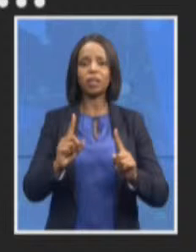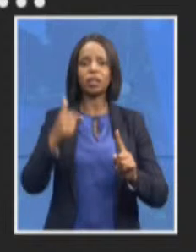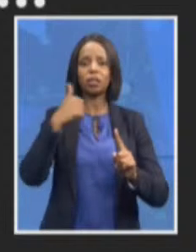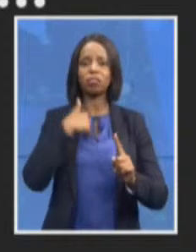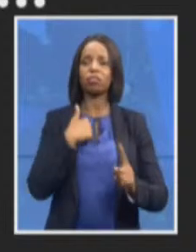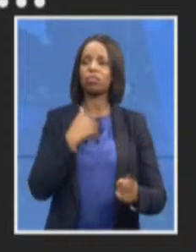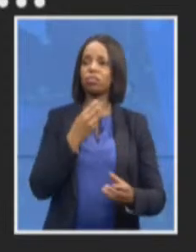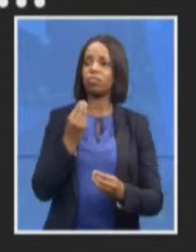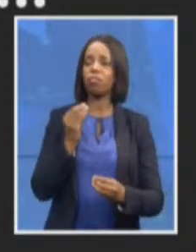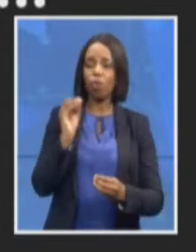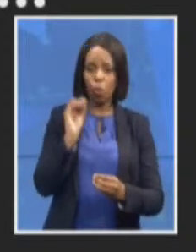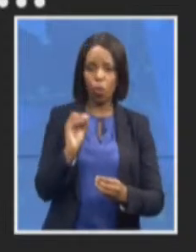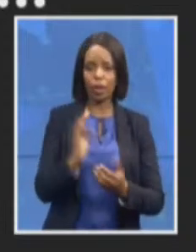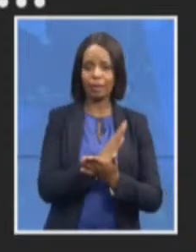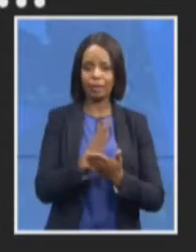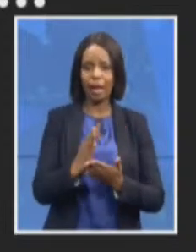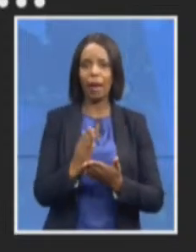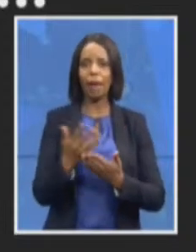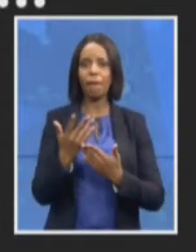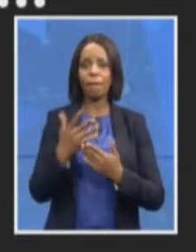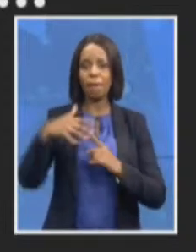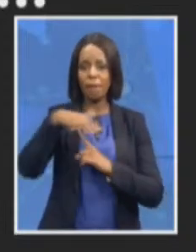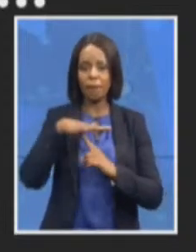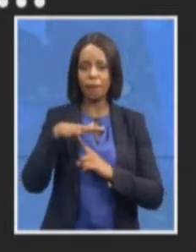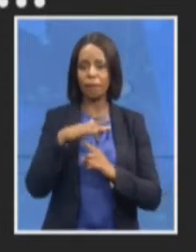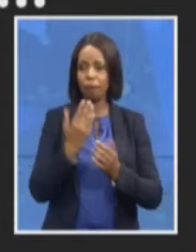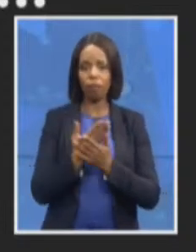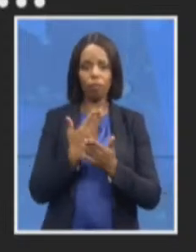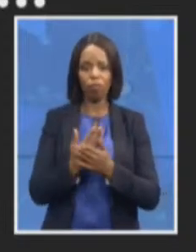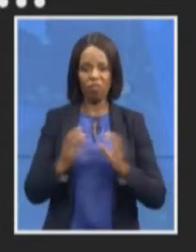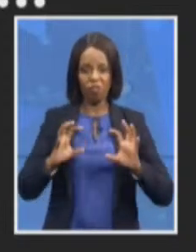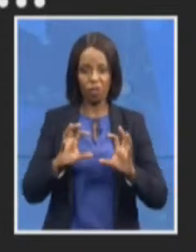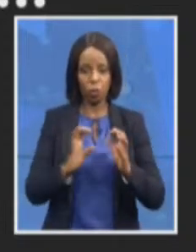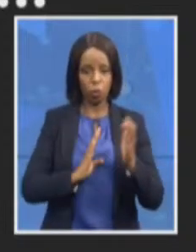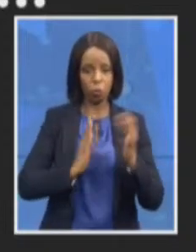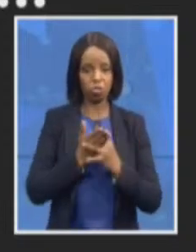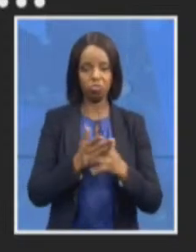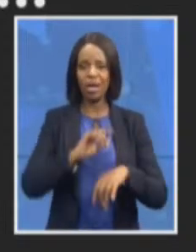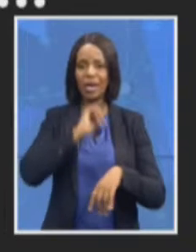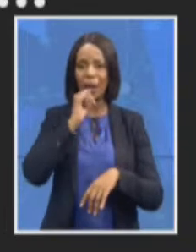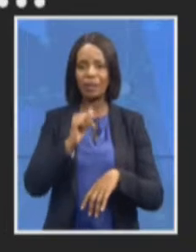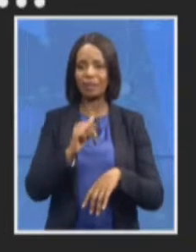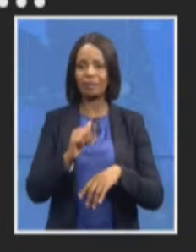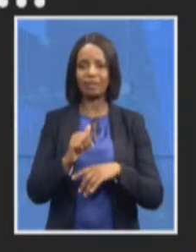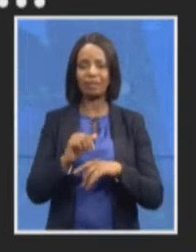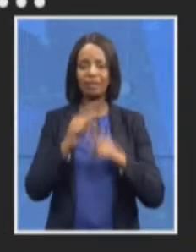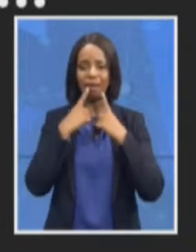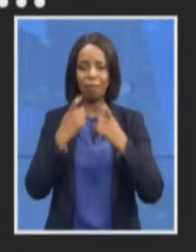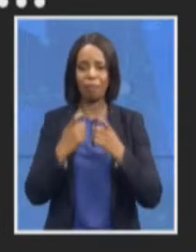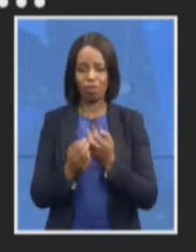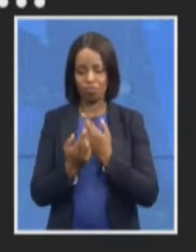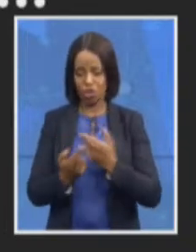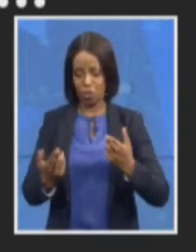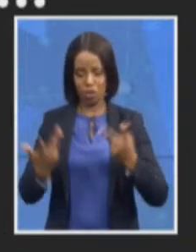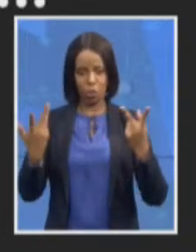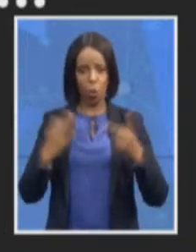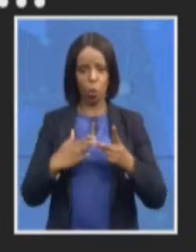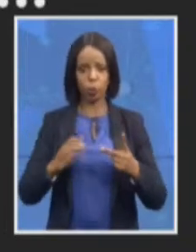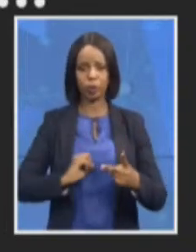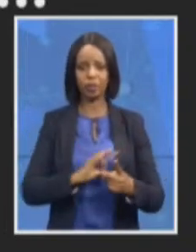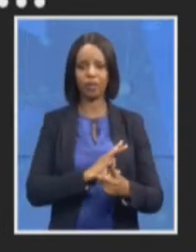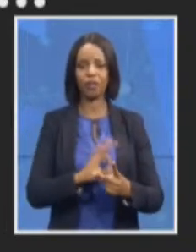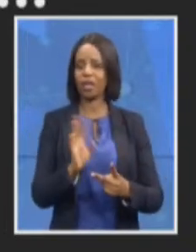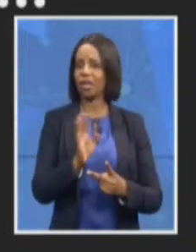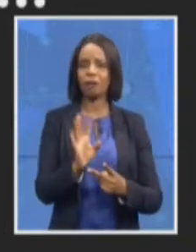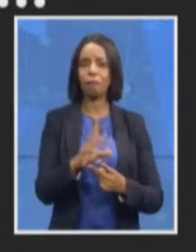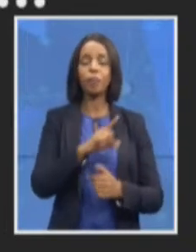capacity resources or staffing because aren't isn't the only metric actually state capture crooks